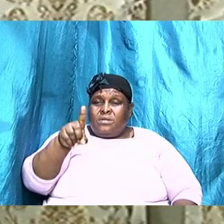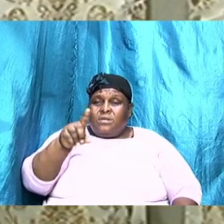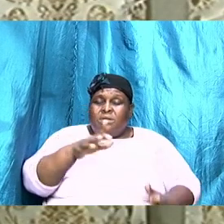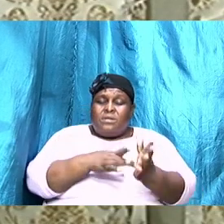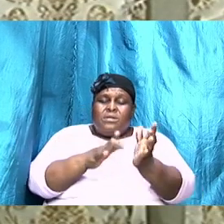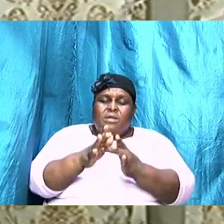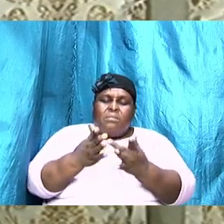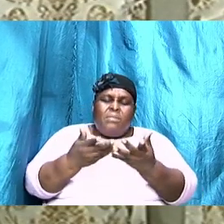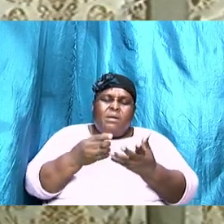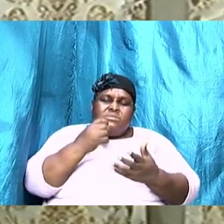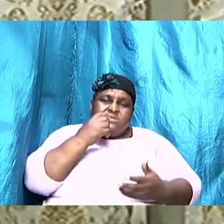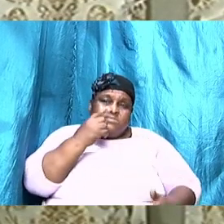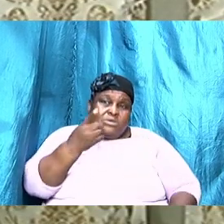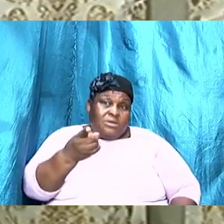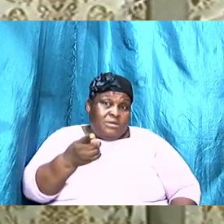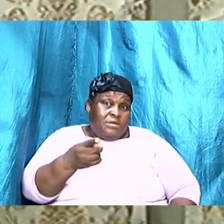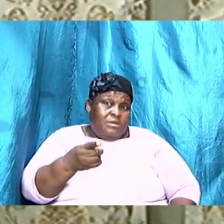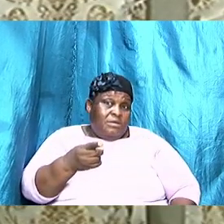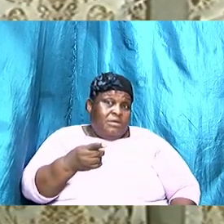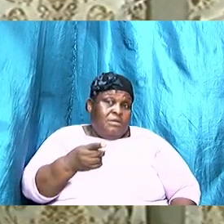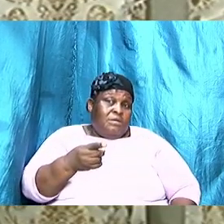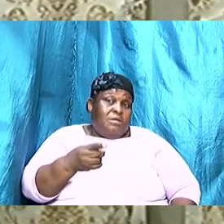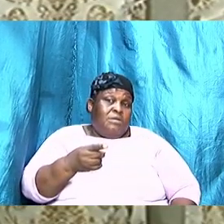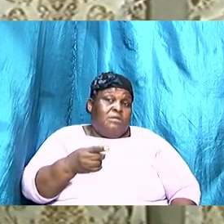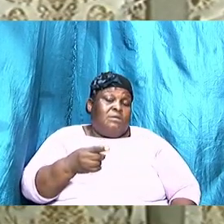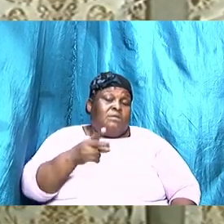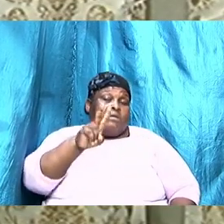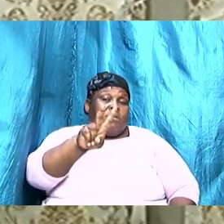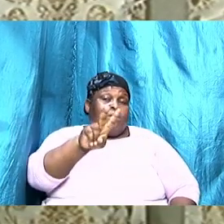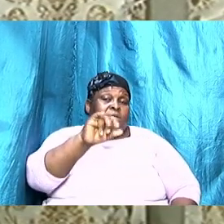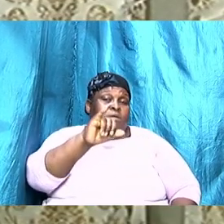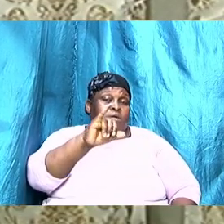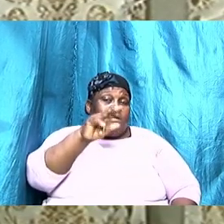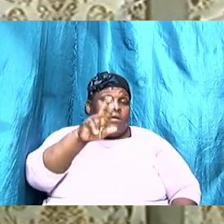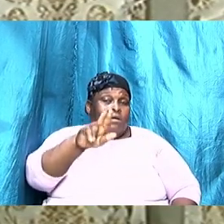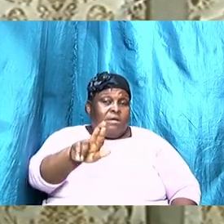Bible speaks of the virtuous woman